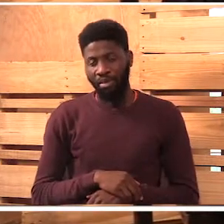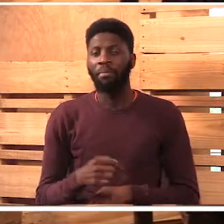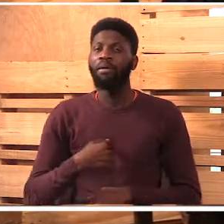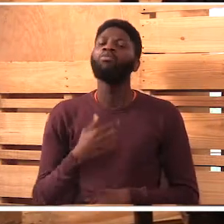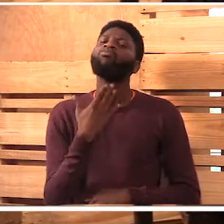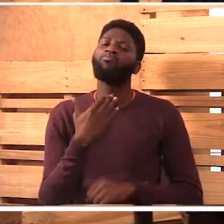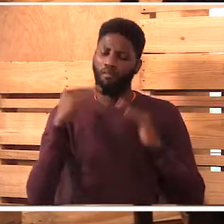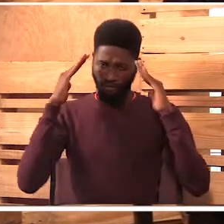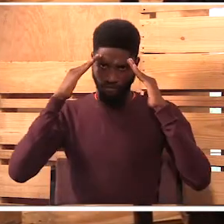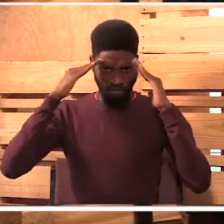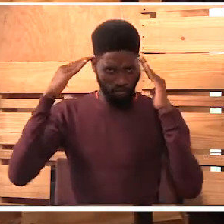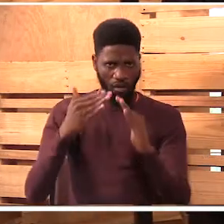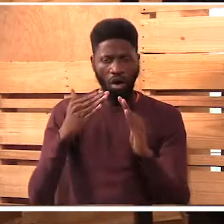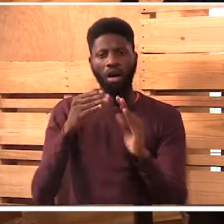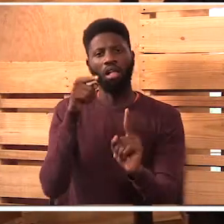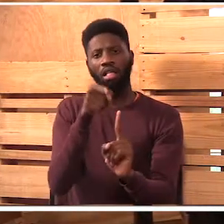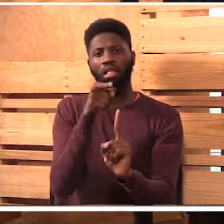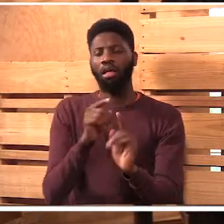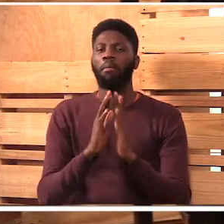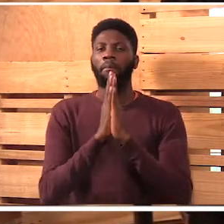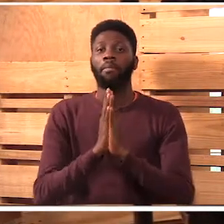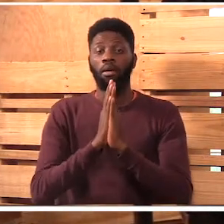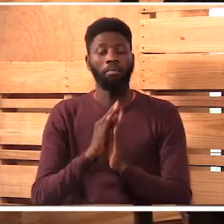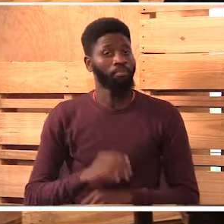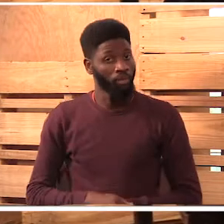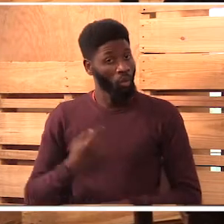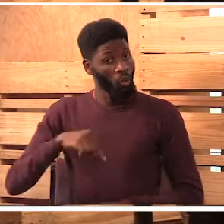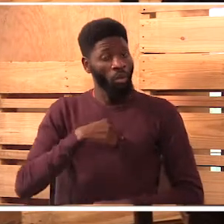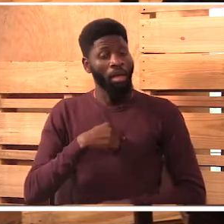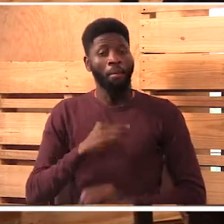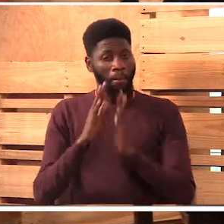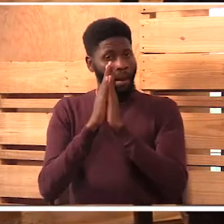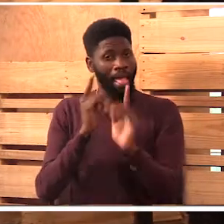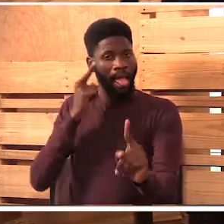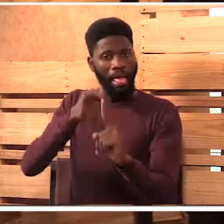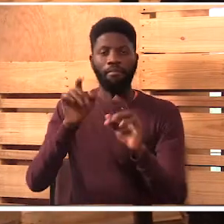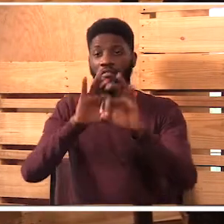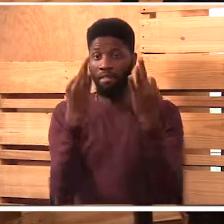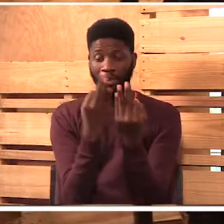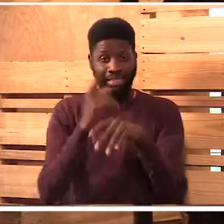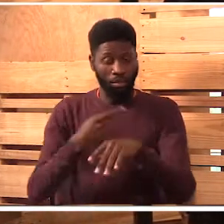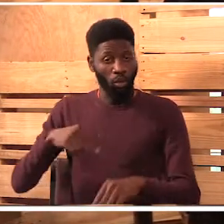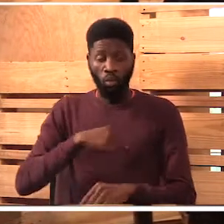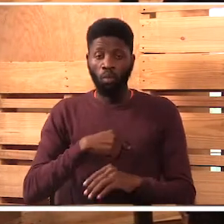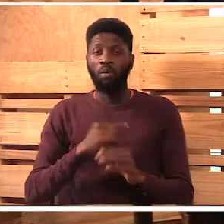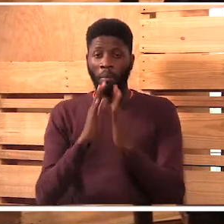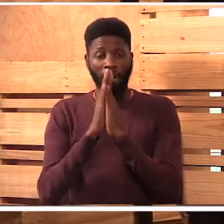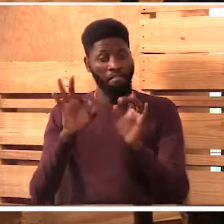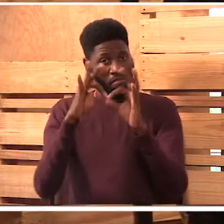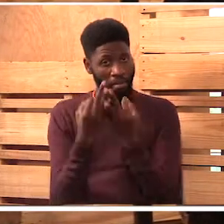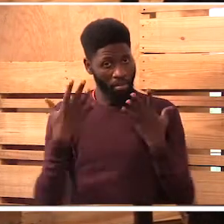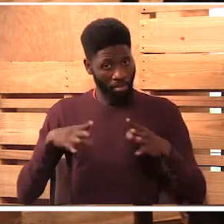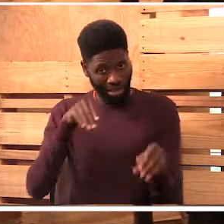want us to focus more on prayer, and we are praying for families. And as we pray for families of people with disabilities,